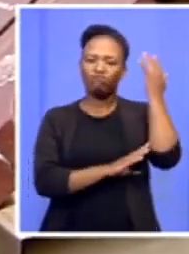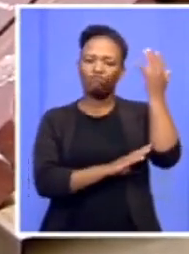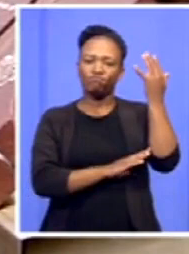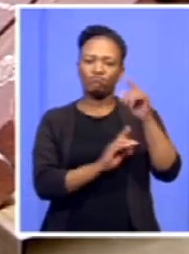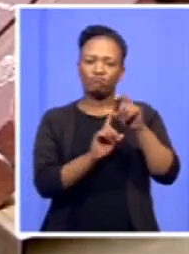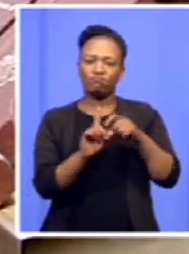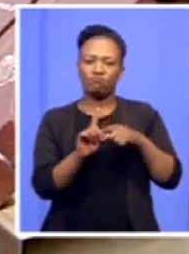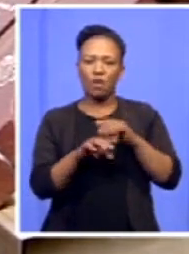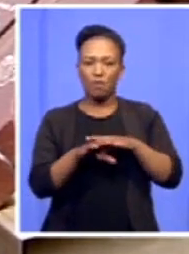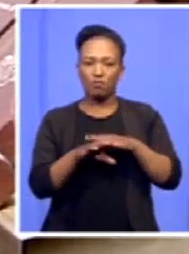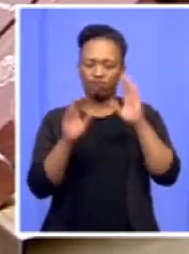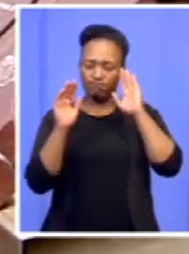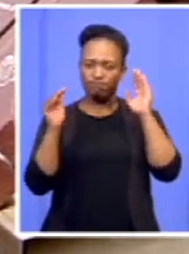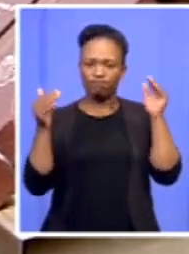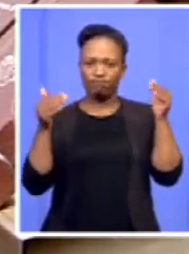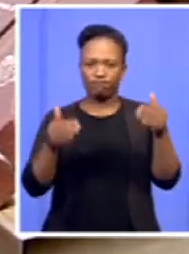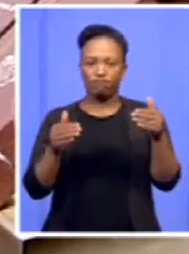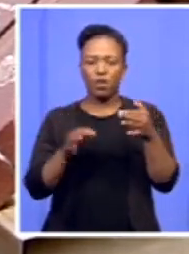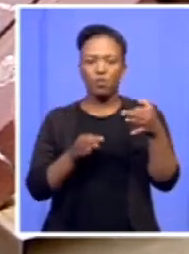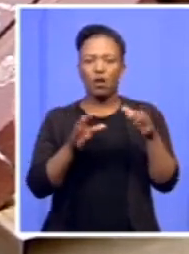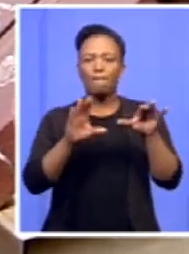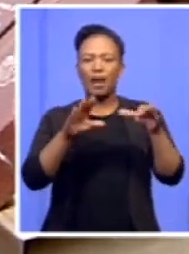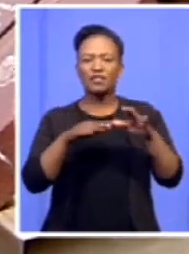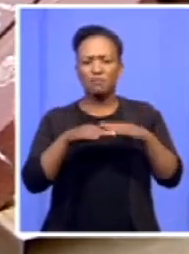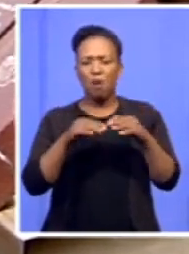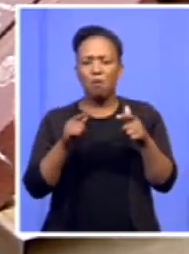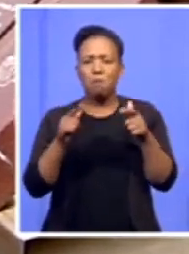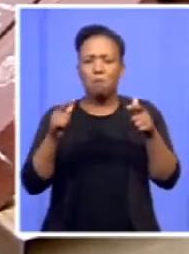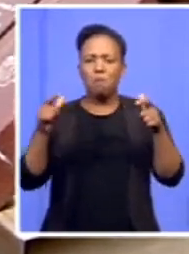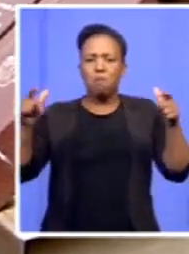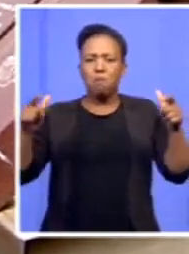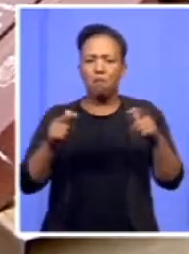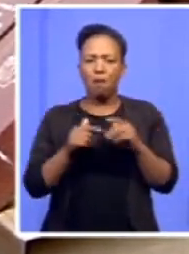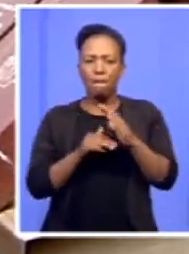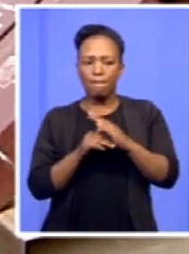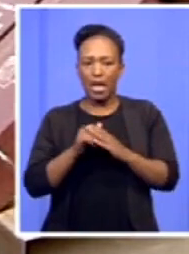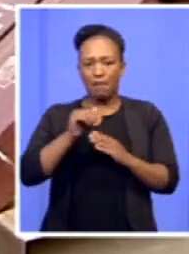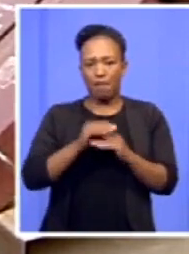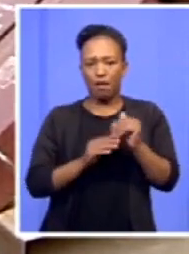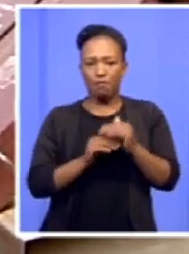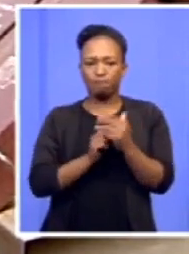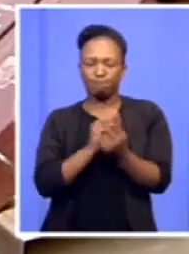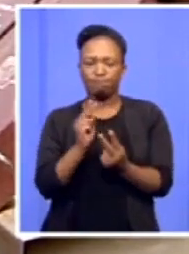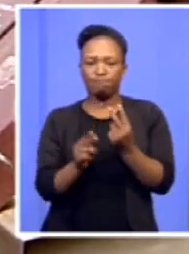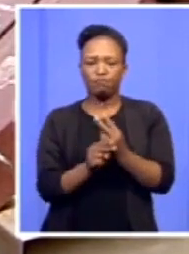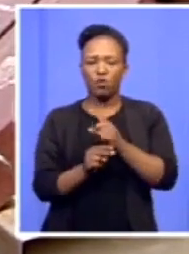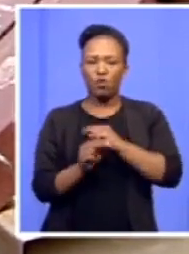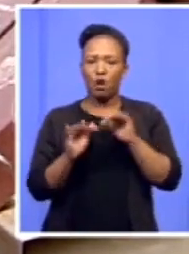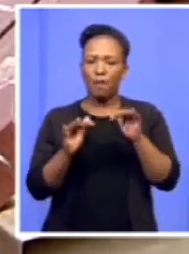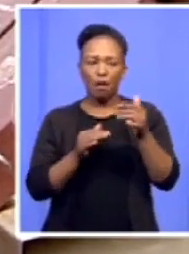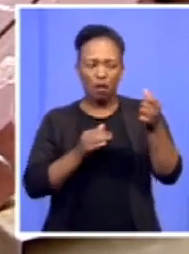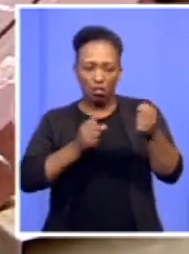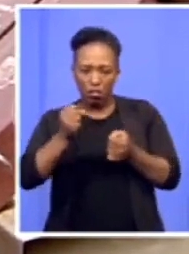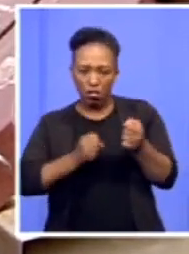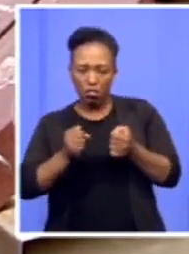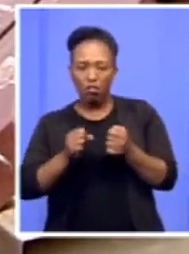growing the party this year and rebuilding the organization and of course intensifying its public recruitment drives ahead of the national polls